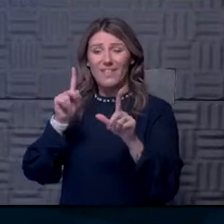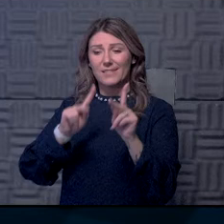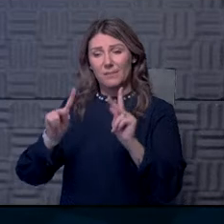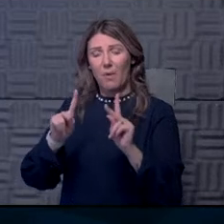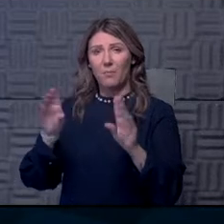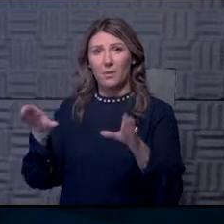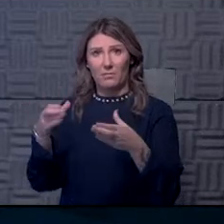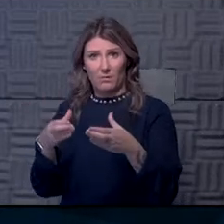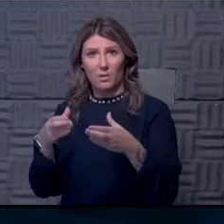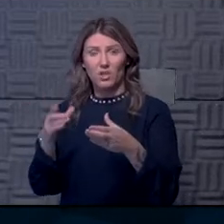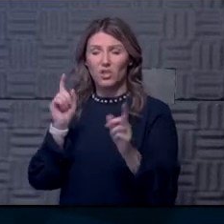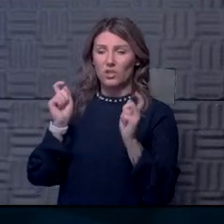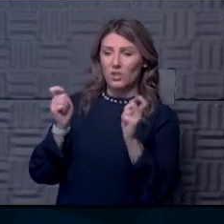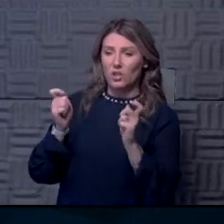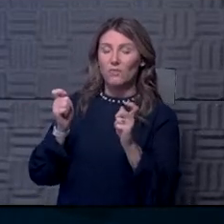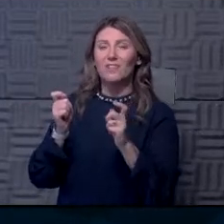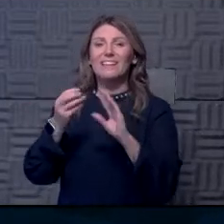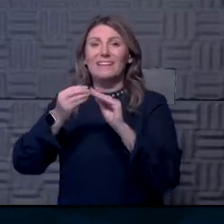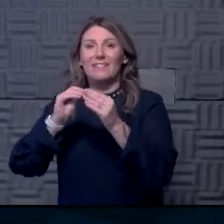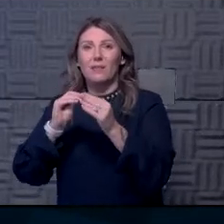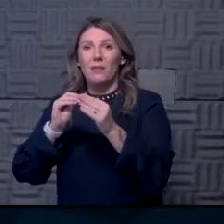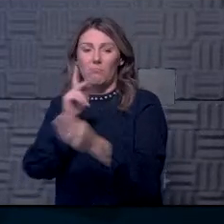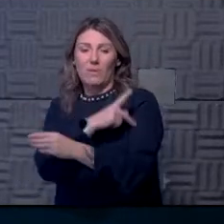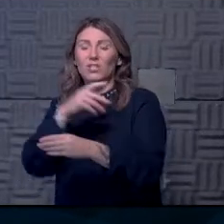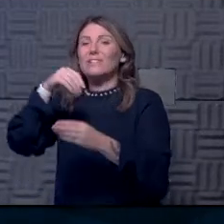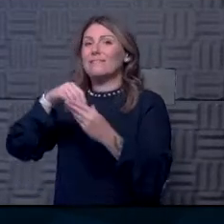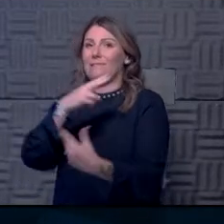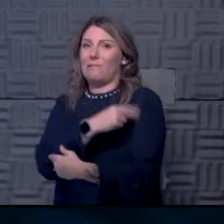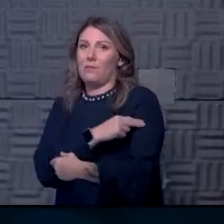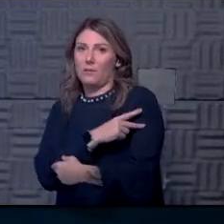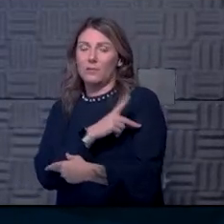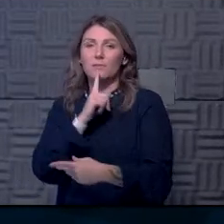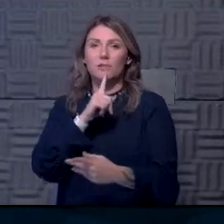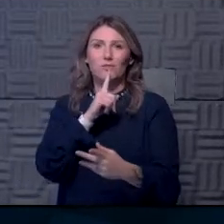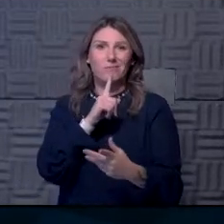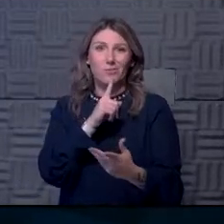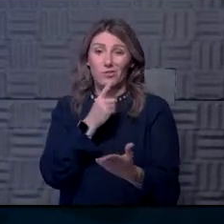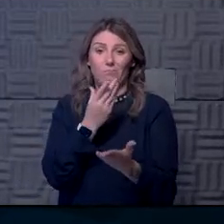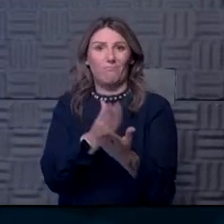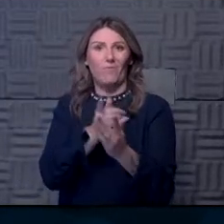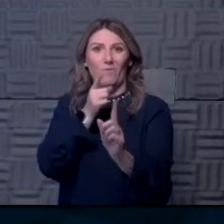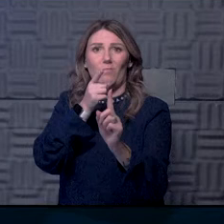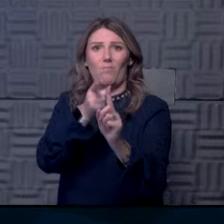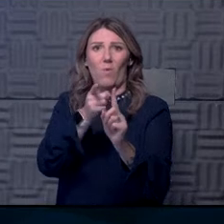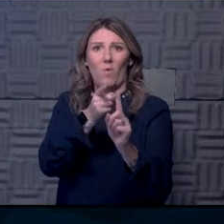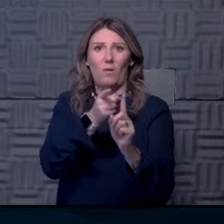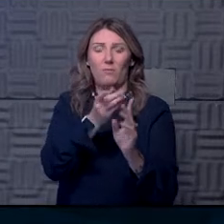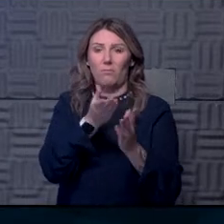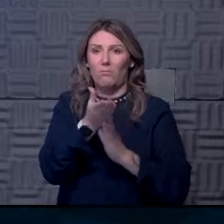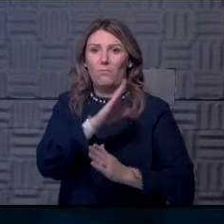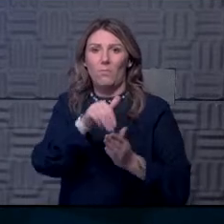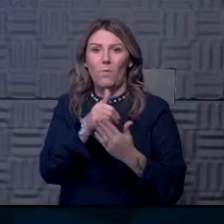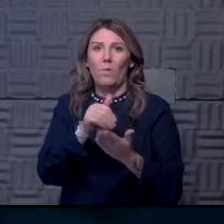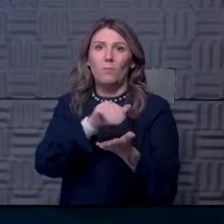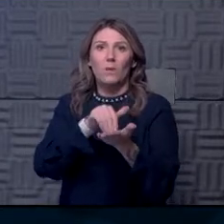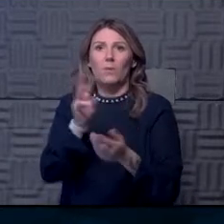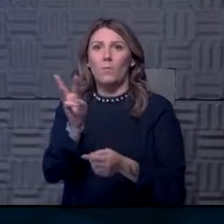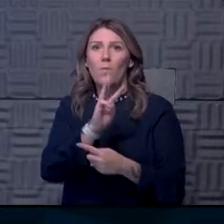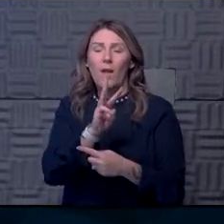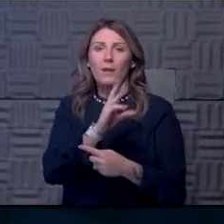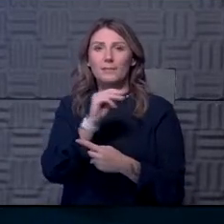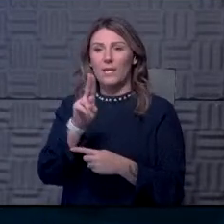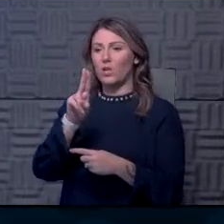adjusted number of patients in the hospital. Again, just proving the point that across the Midwest and here again, Utah was added